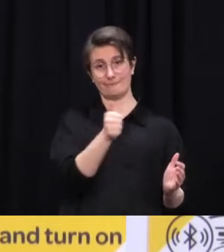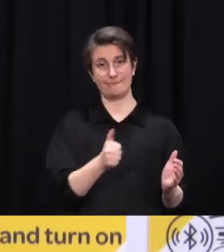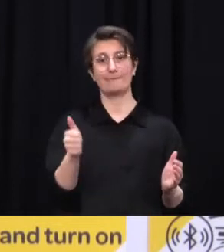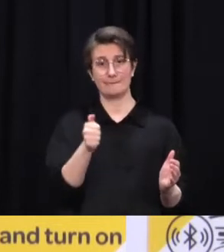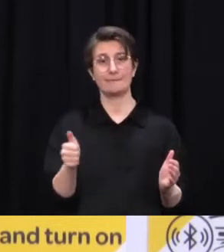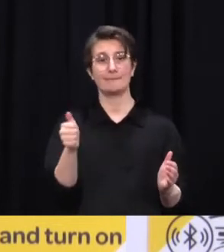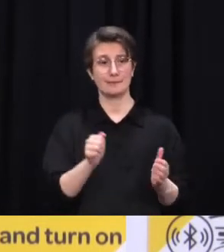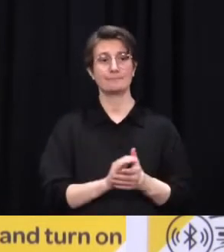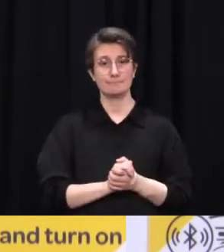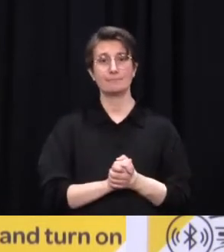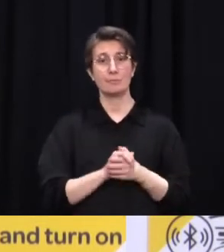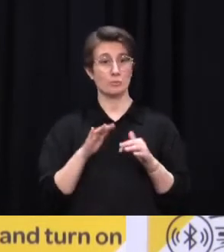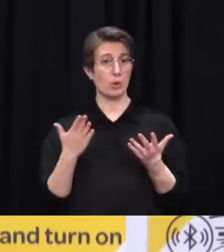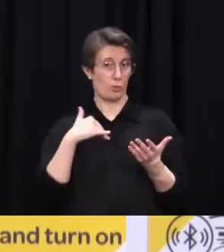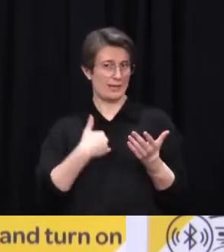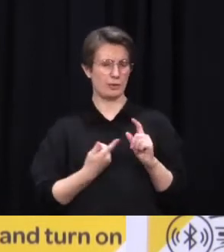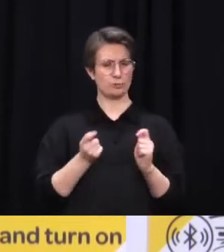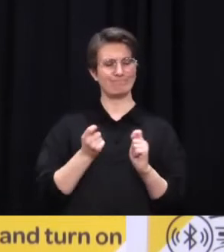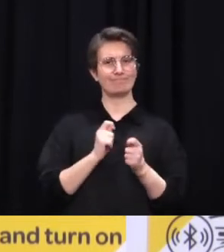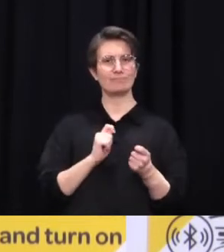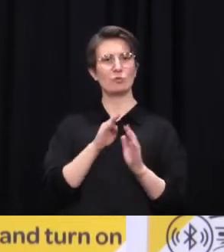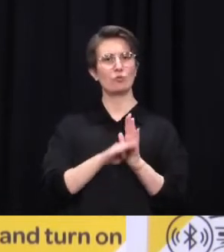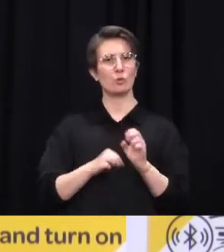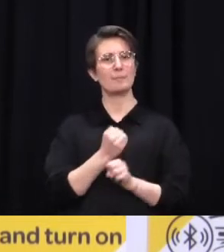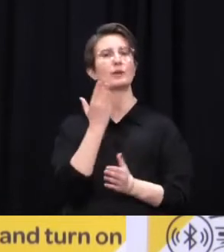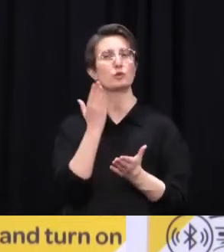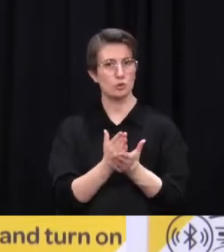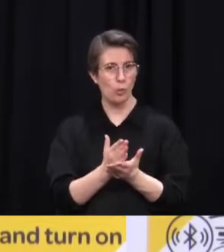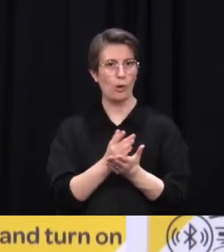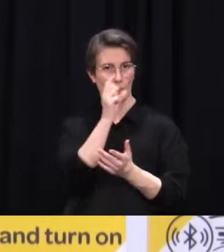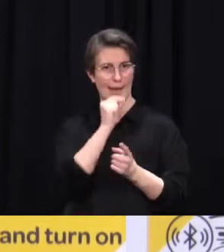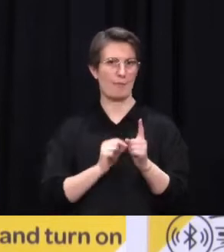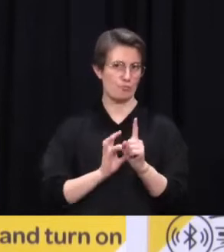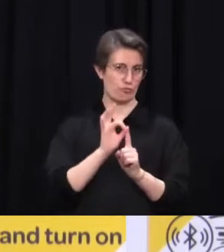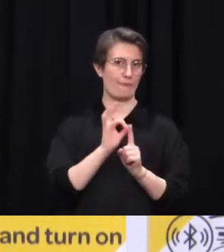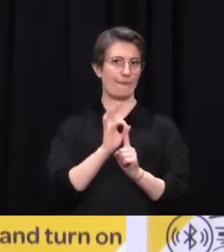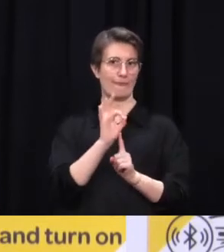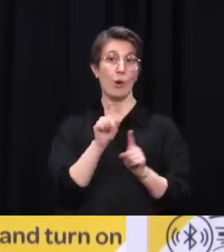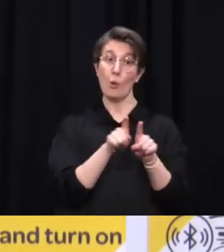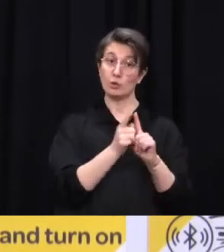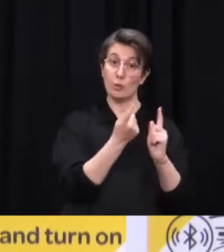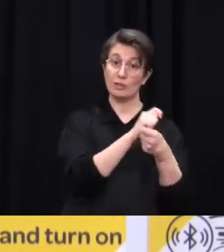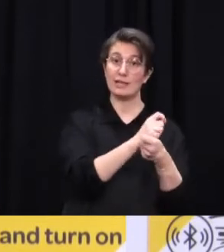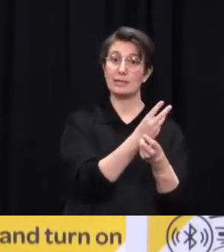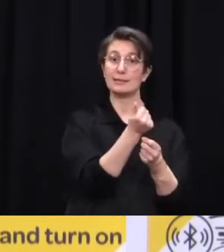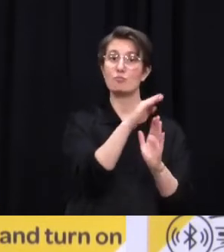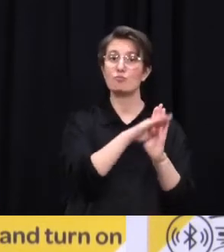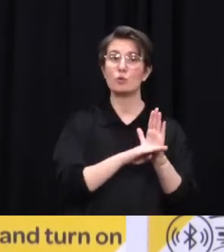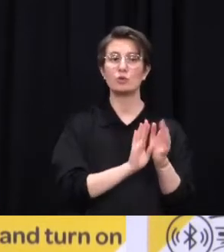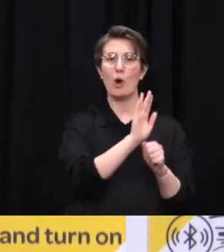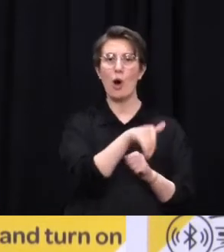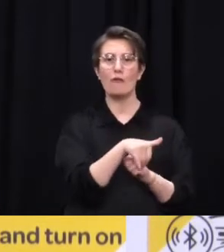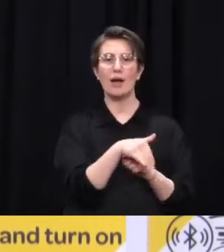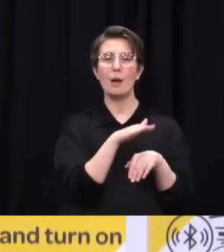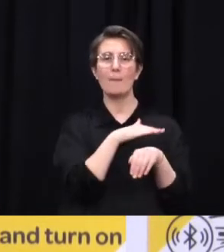Bluetooth framework that we are using and making sure we don't lose access to that. You'll note that we're talking about mandatory record